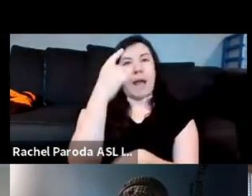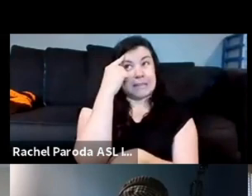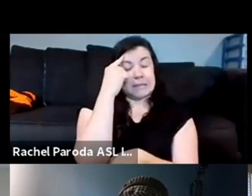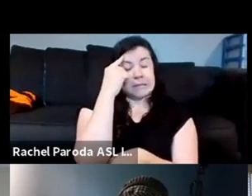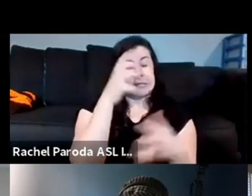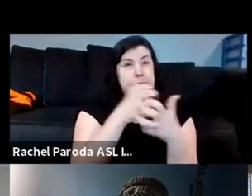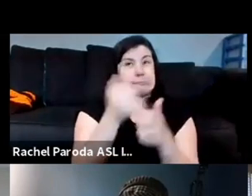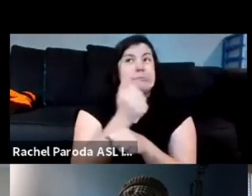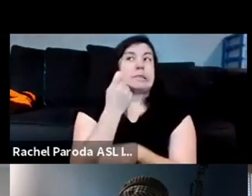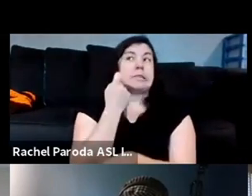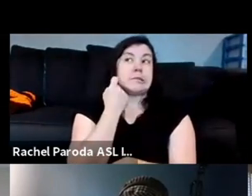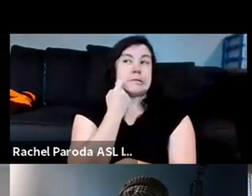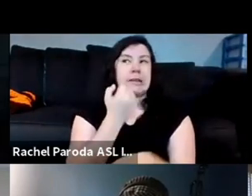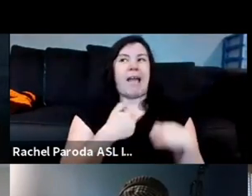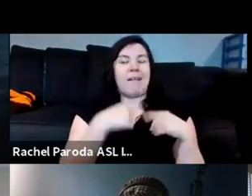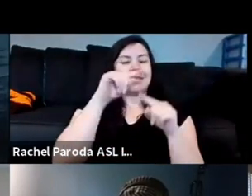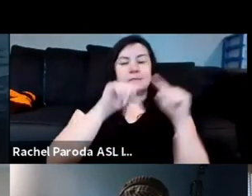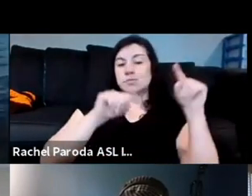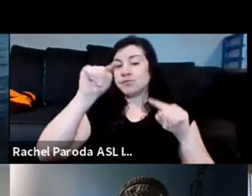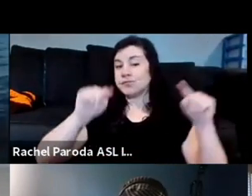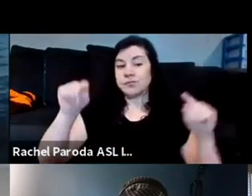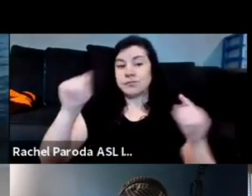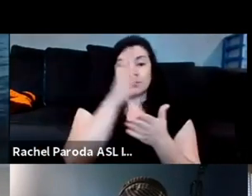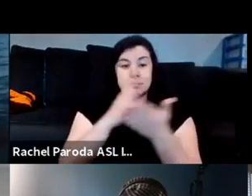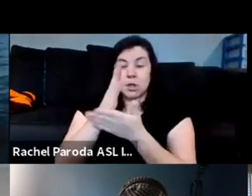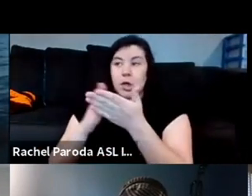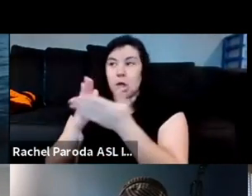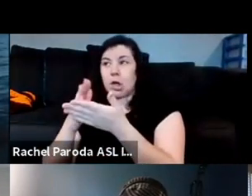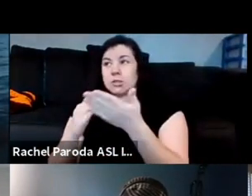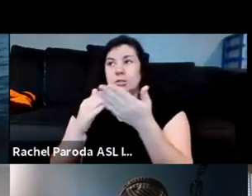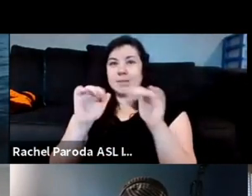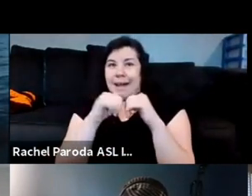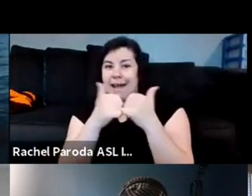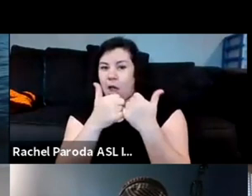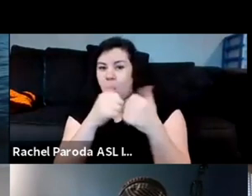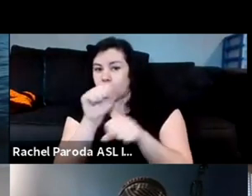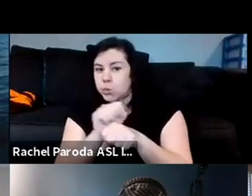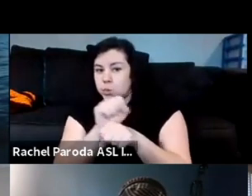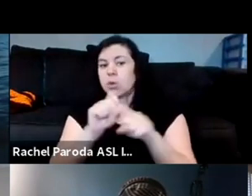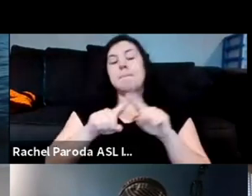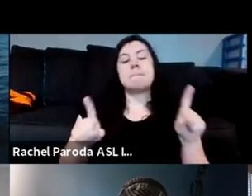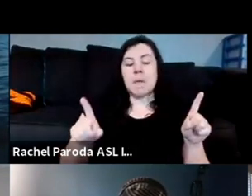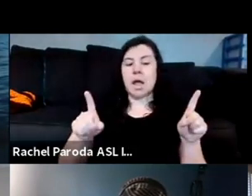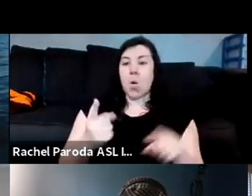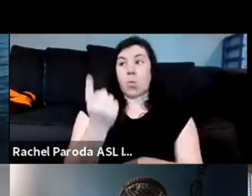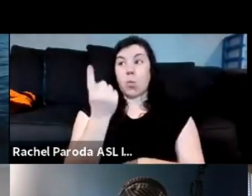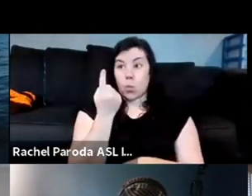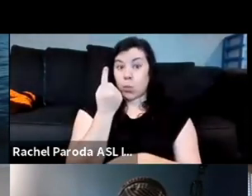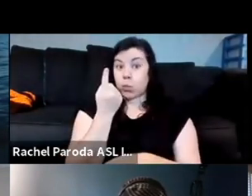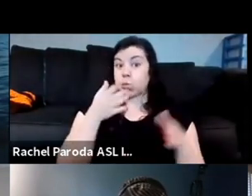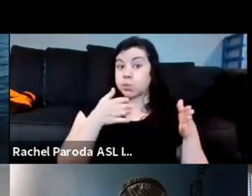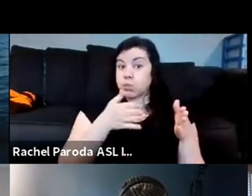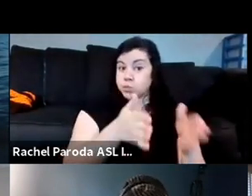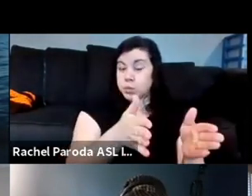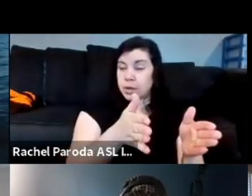i think there are various facets you know so my practice of various ways you know that i do this work um but one of the one of the ways you know that i've